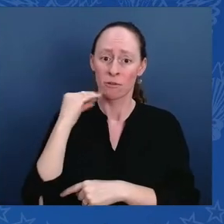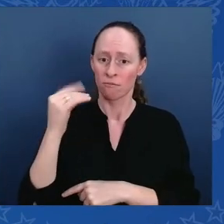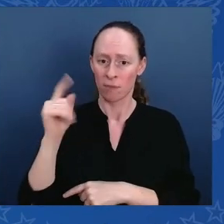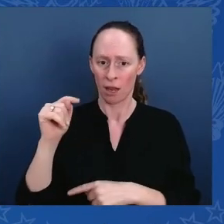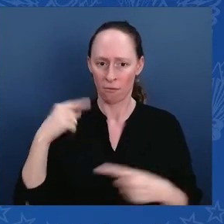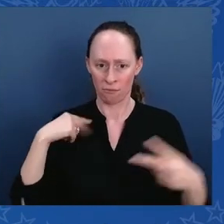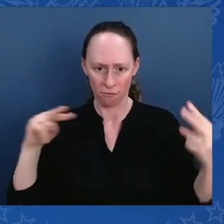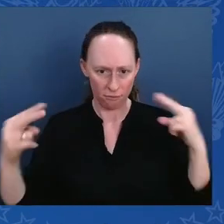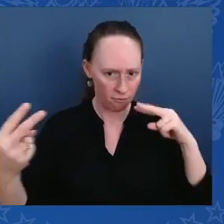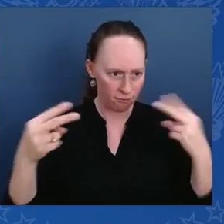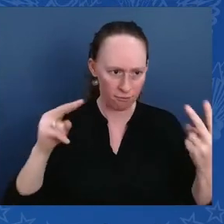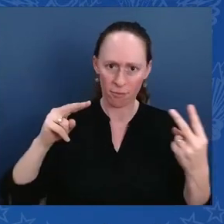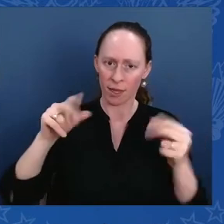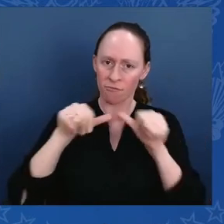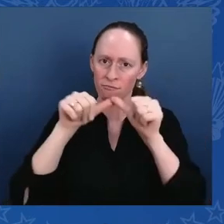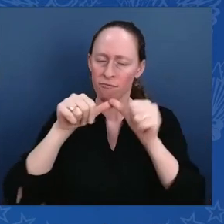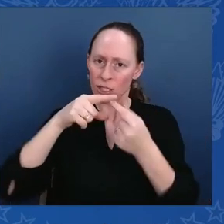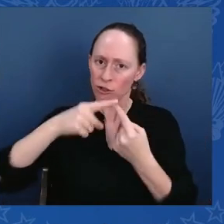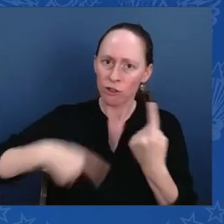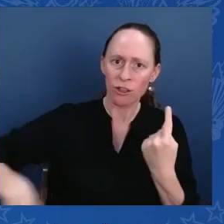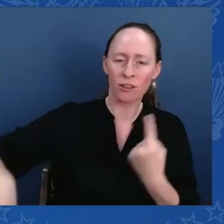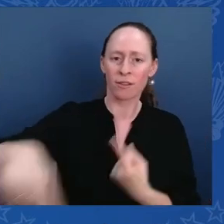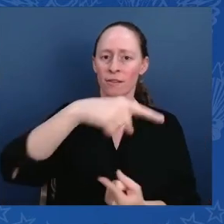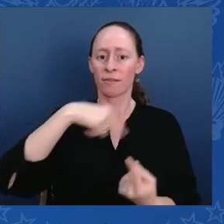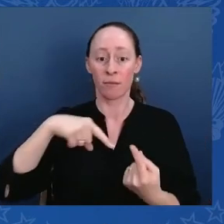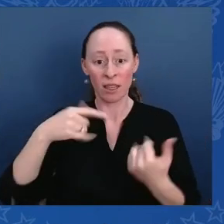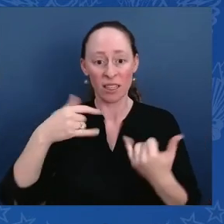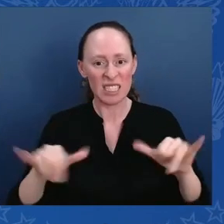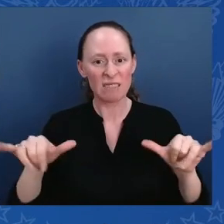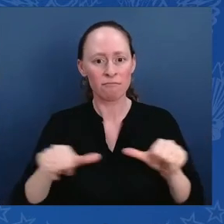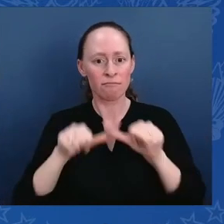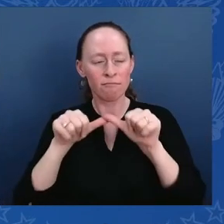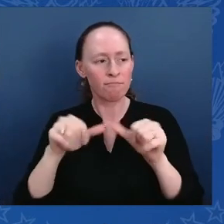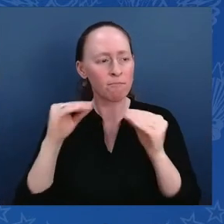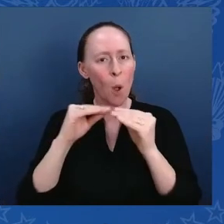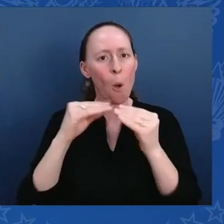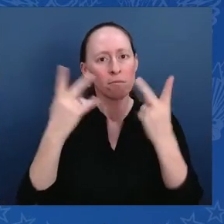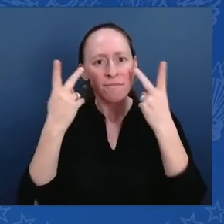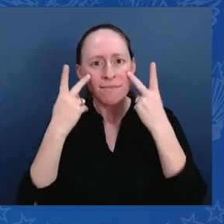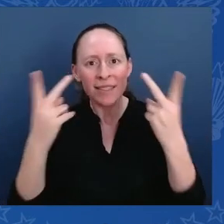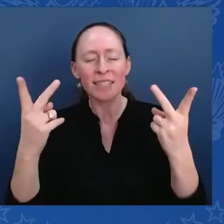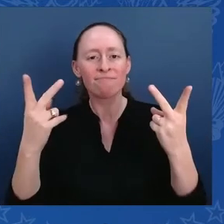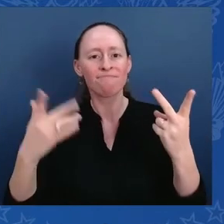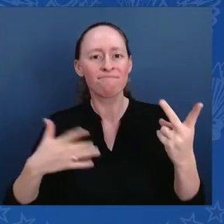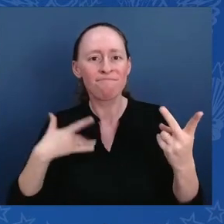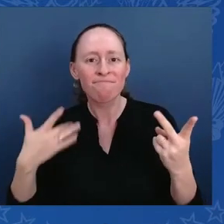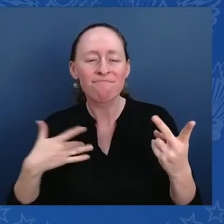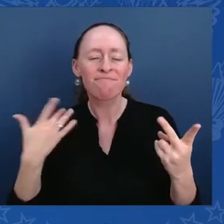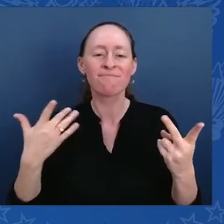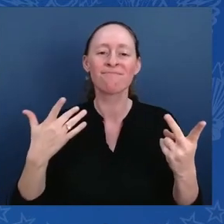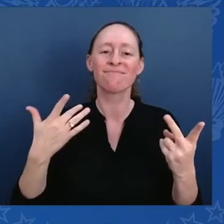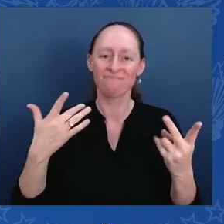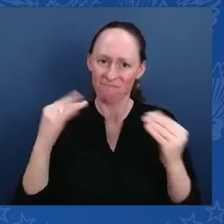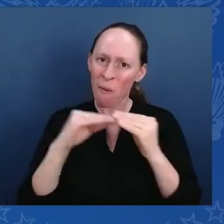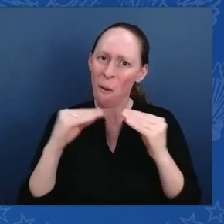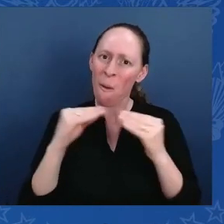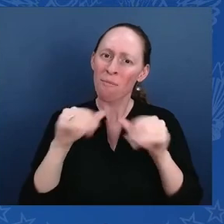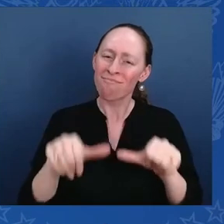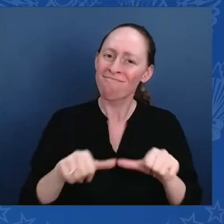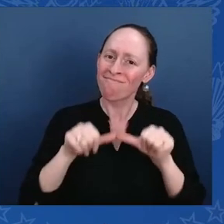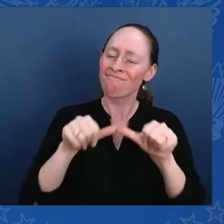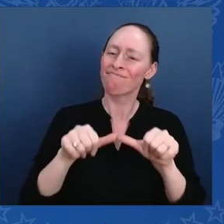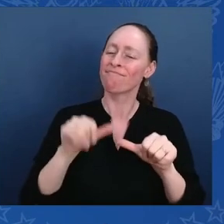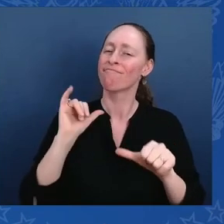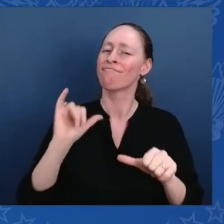still so much more to hear, there is still so much more to see. And that's where poets and historians,